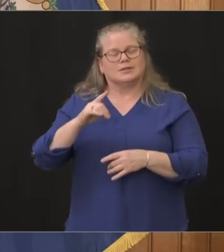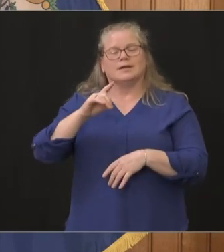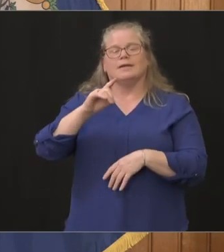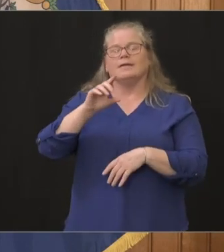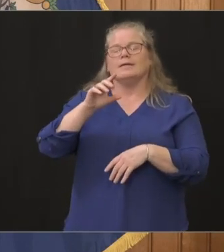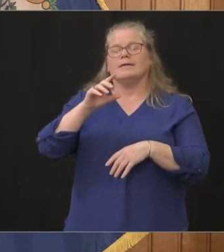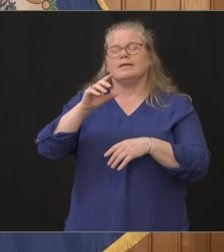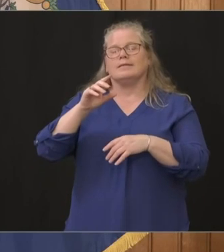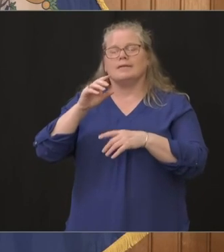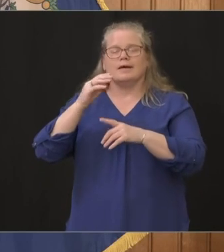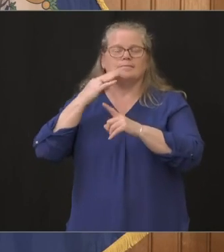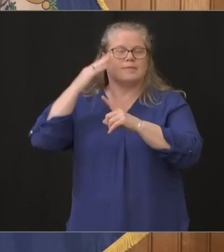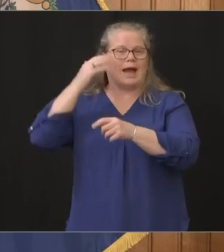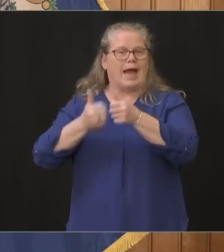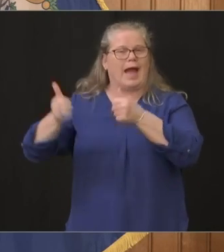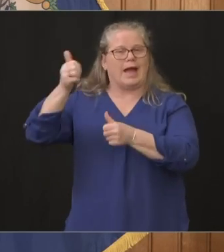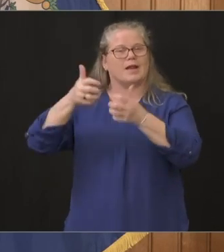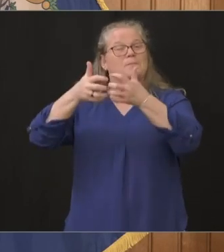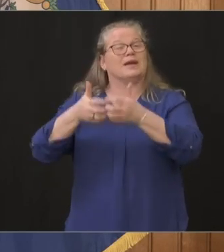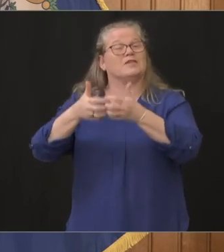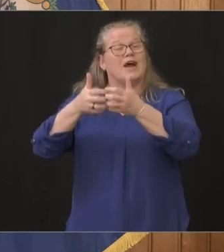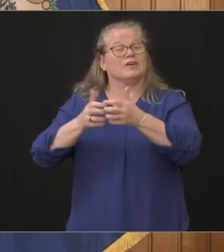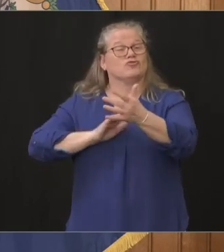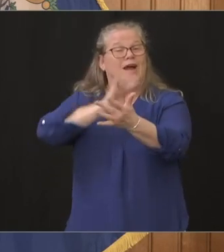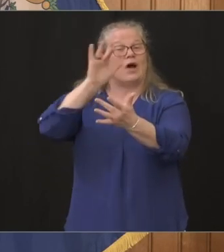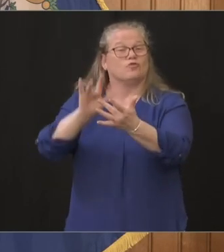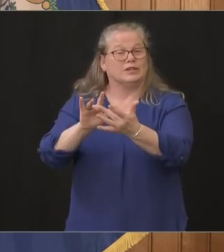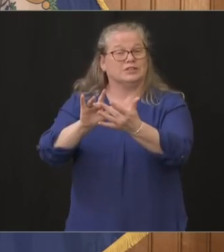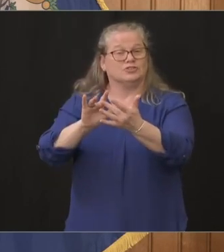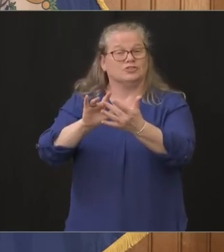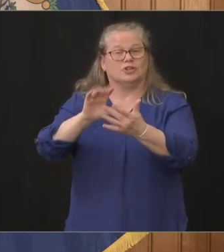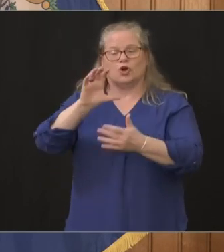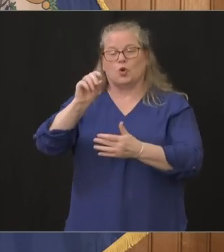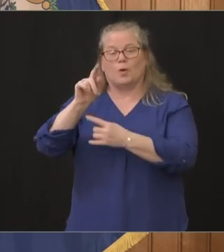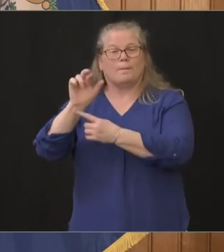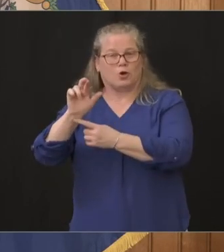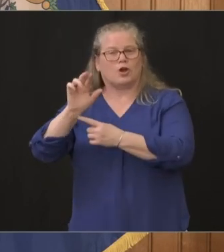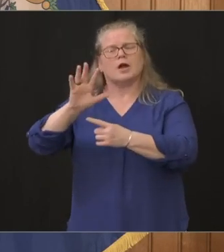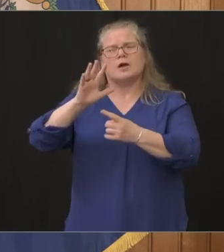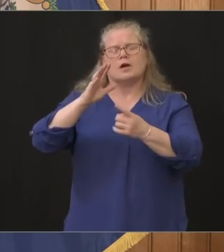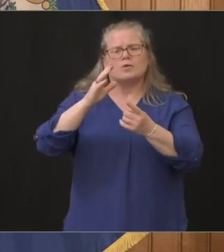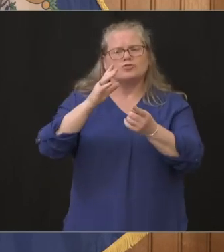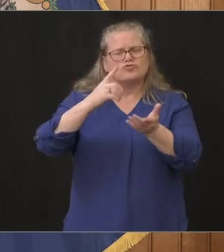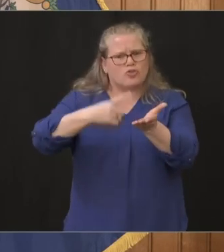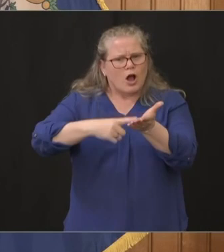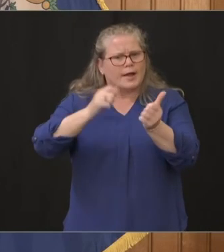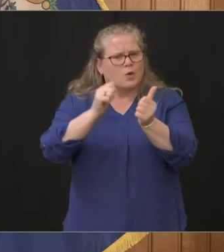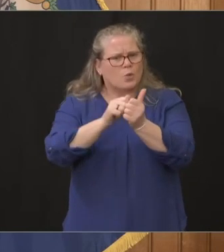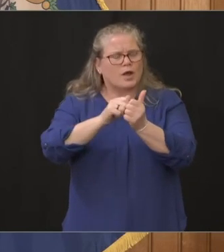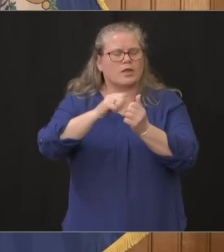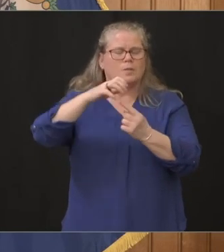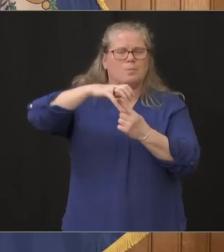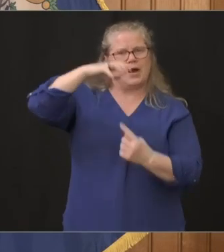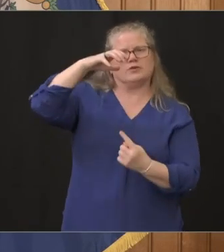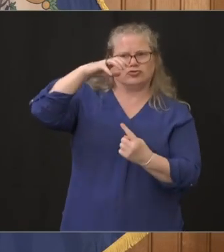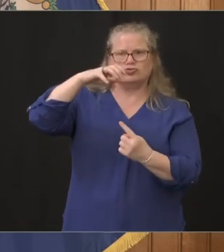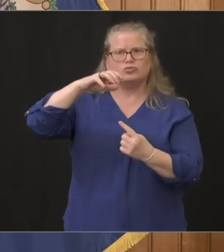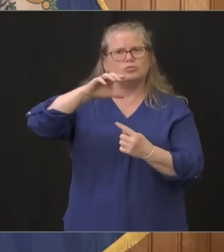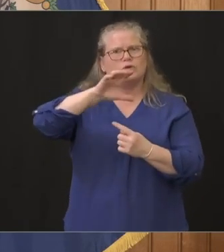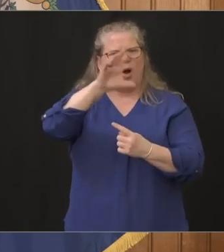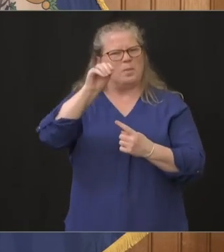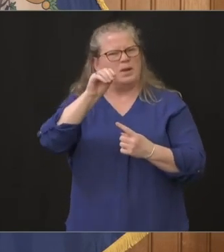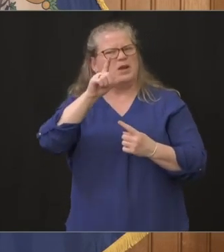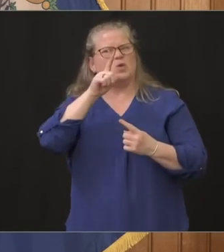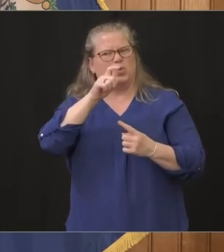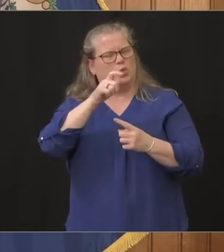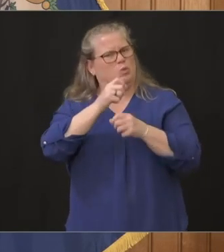outreach and talking about as I described before the parachute manufacturer who's now making surgical gowns and I think